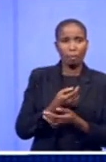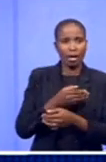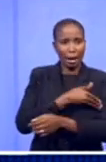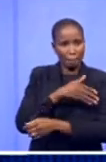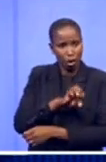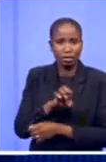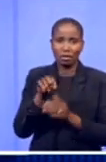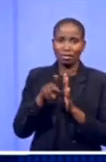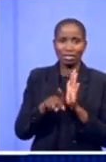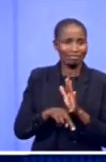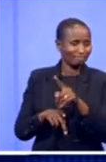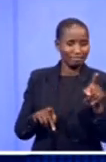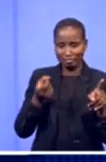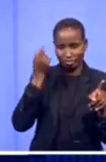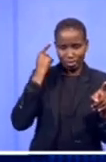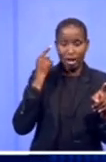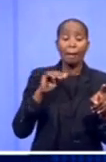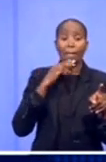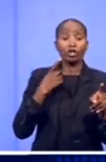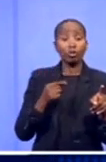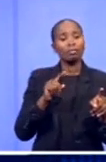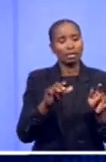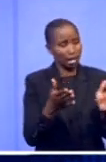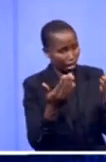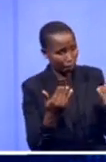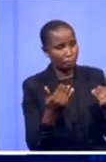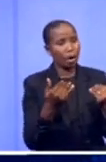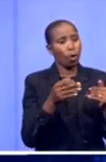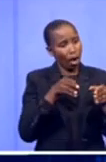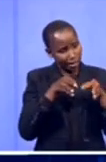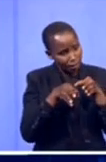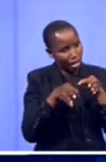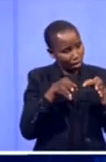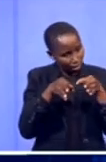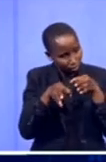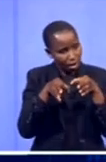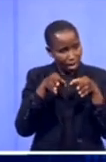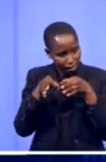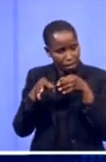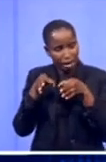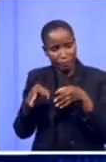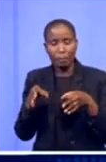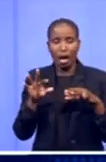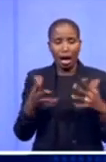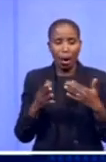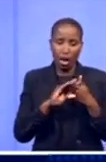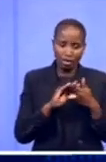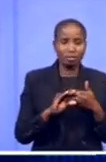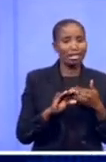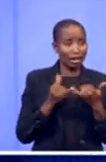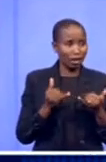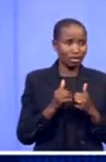through them. And once they understand, their investment moves at a faster pace. Yeah. So just finally. will be